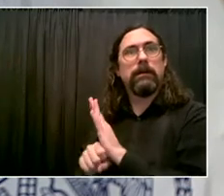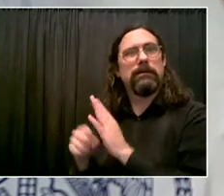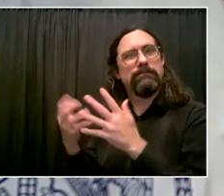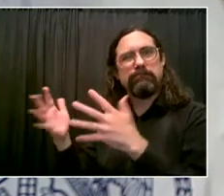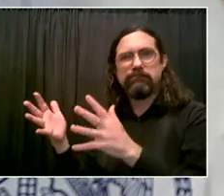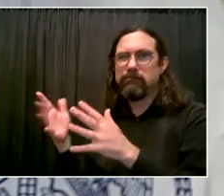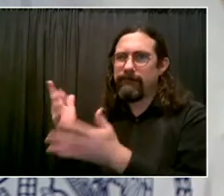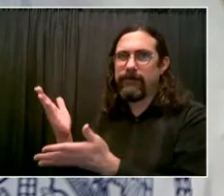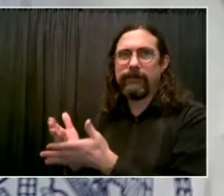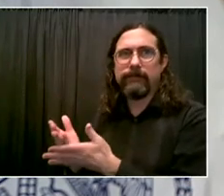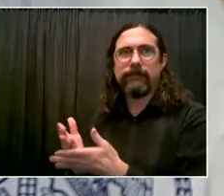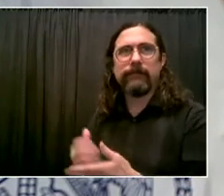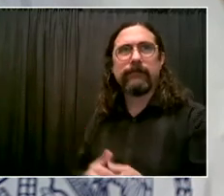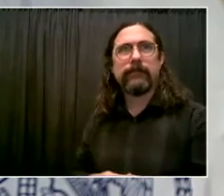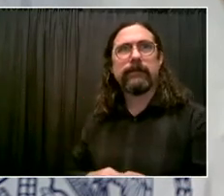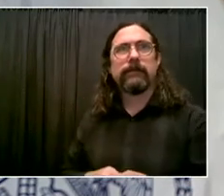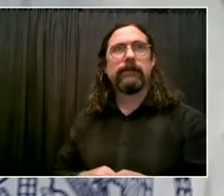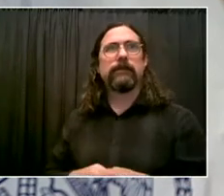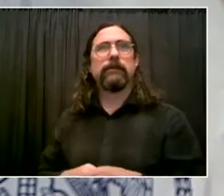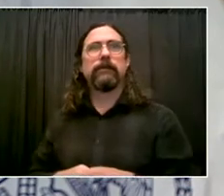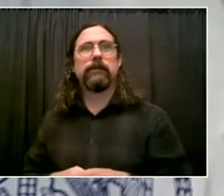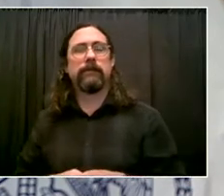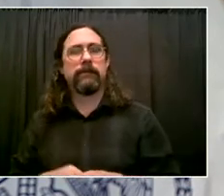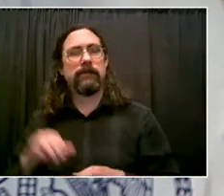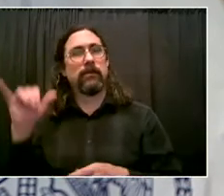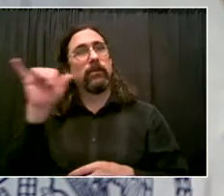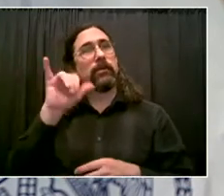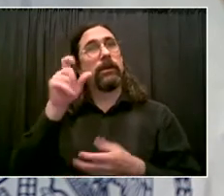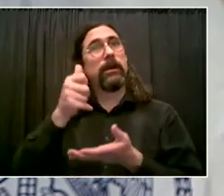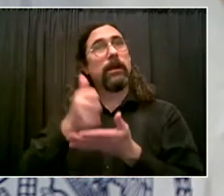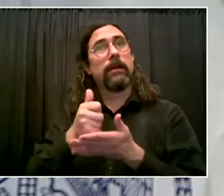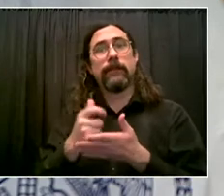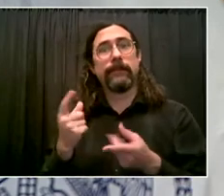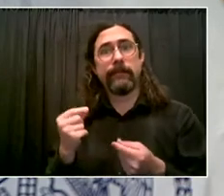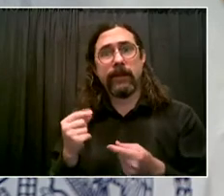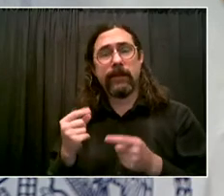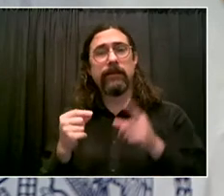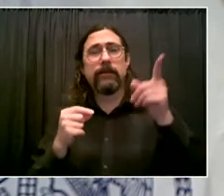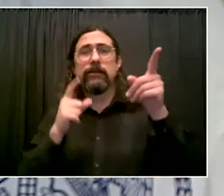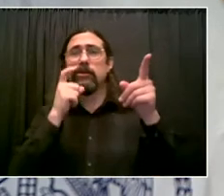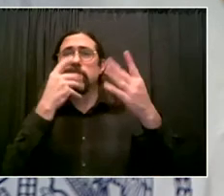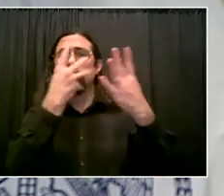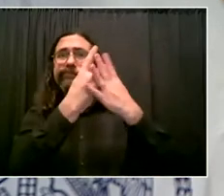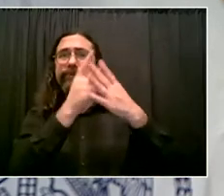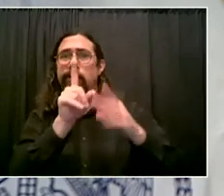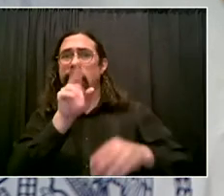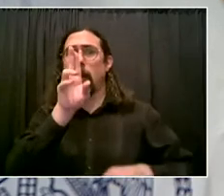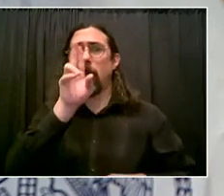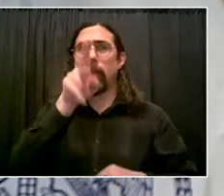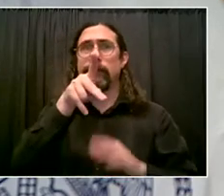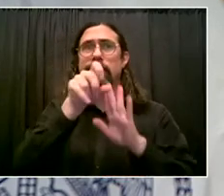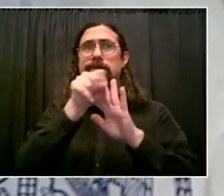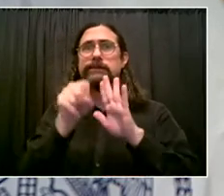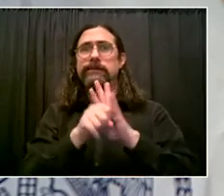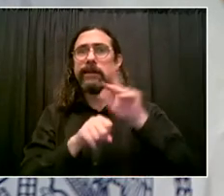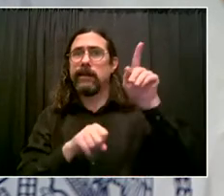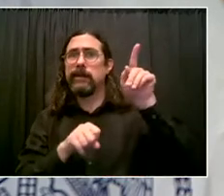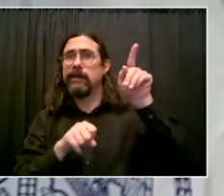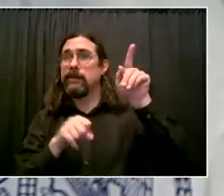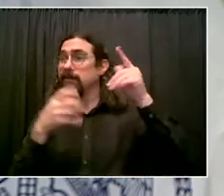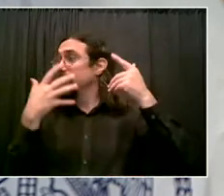It's not fair to the people in New York City. And you heard from the district attorney. You heard from people who support compassionately